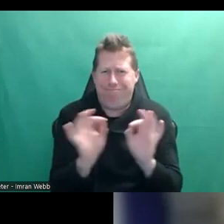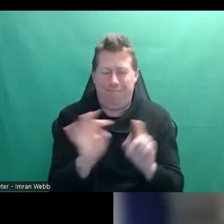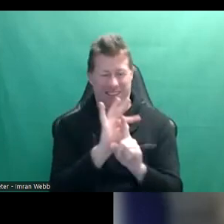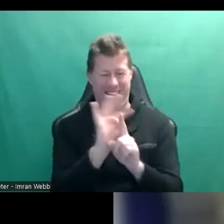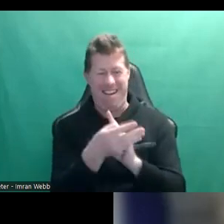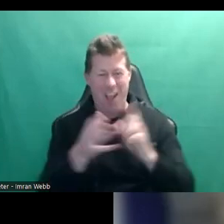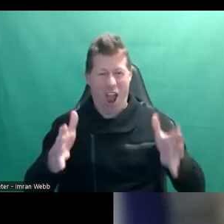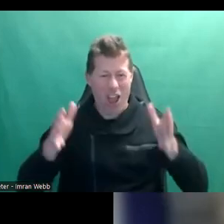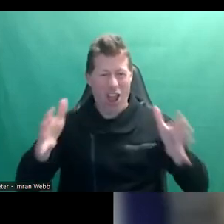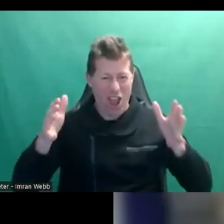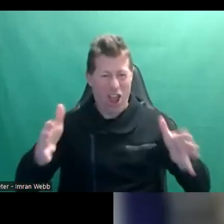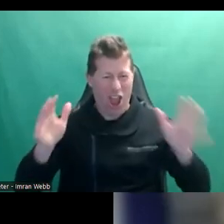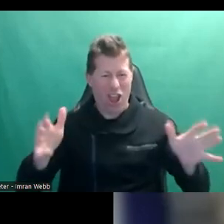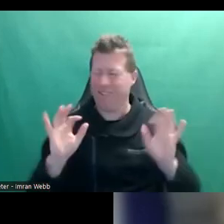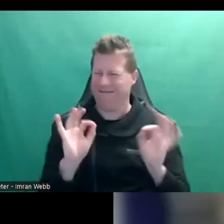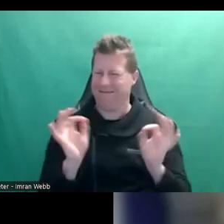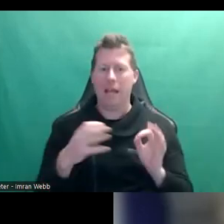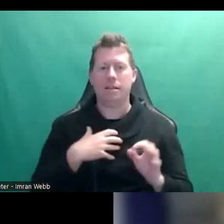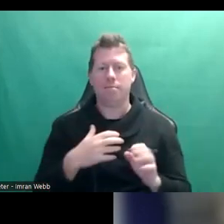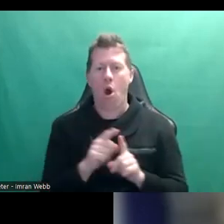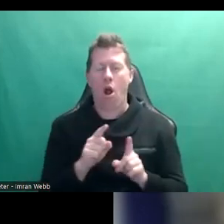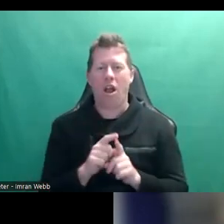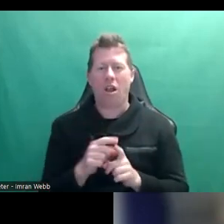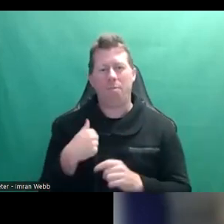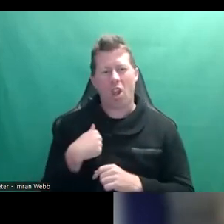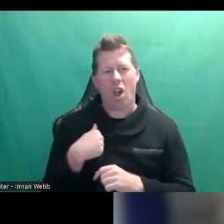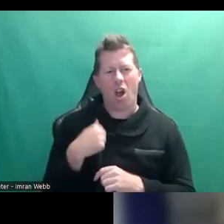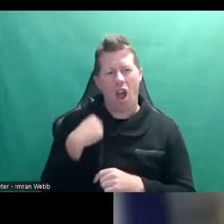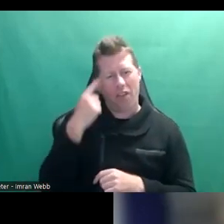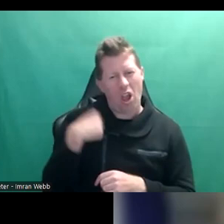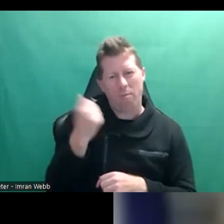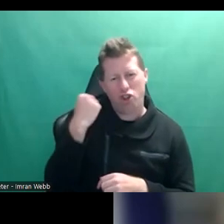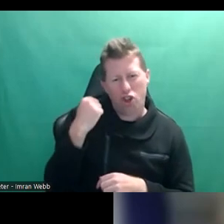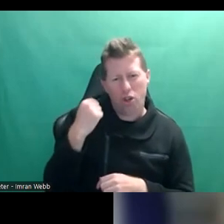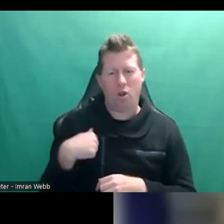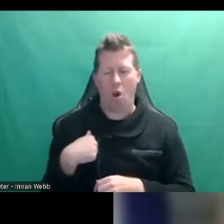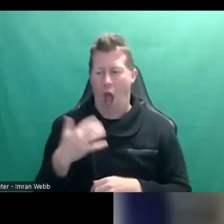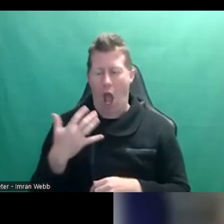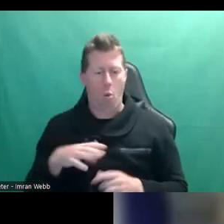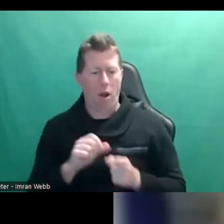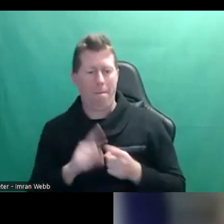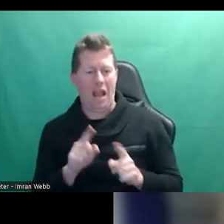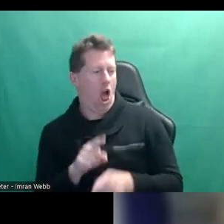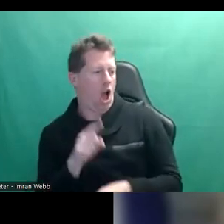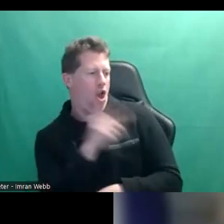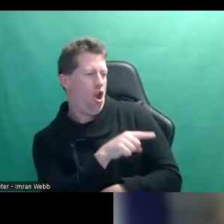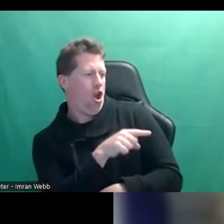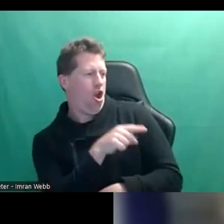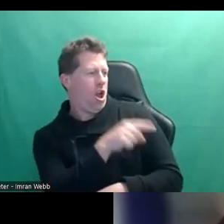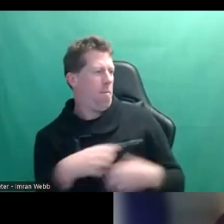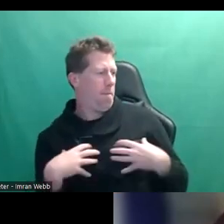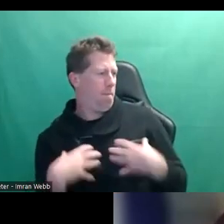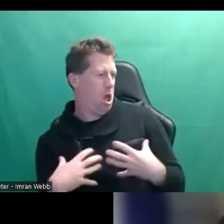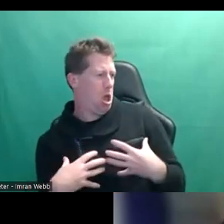Peer pressure is often more like, oh, they think I'm stupid or I want to be like her. You know, she's got boobs